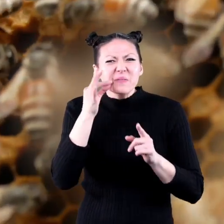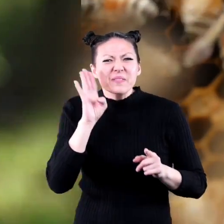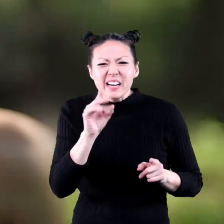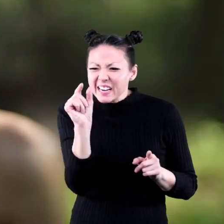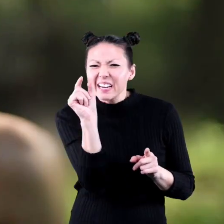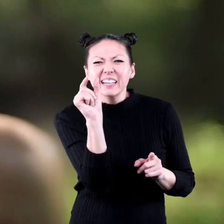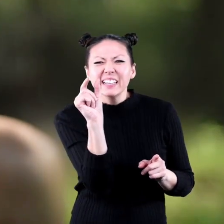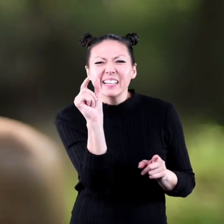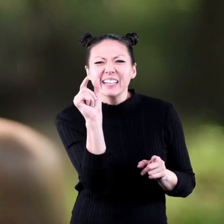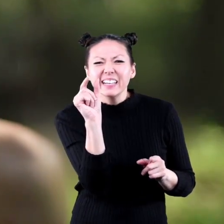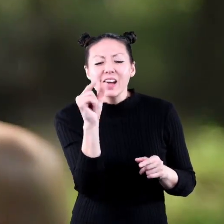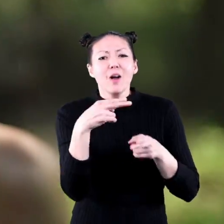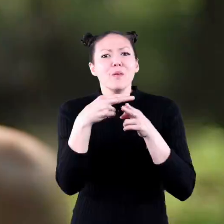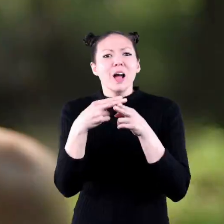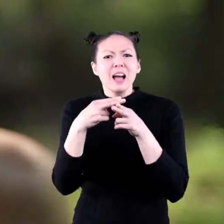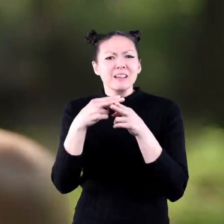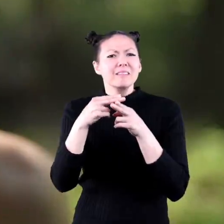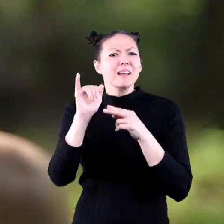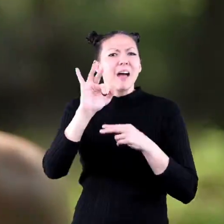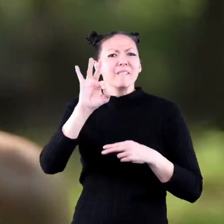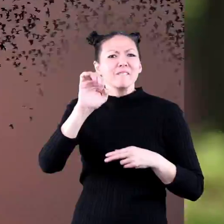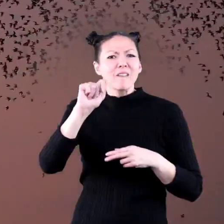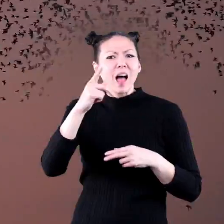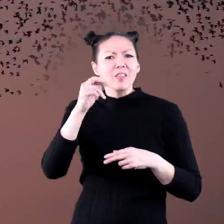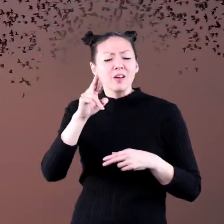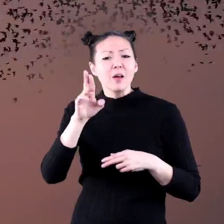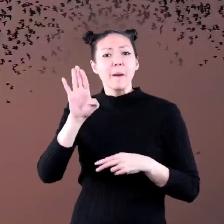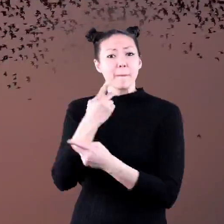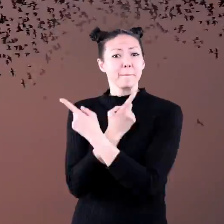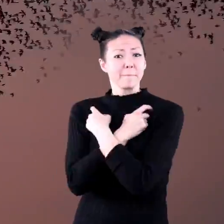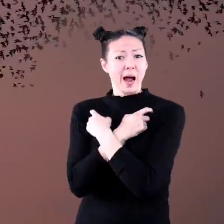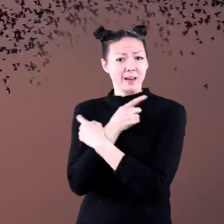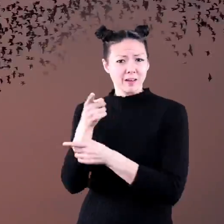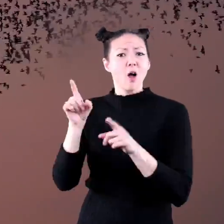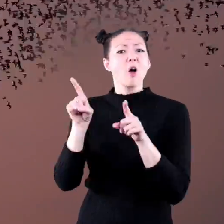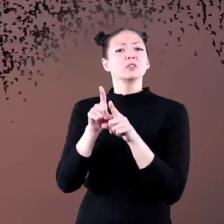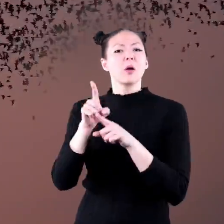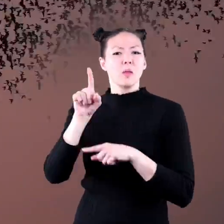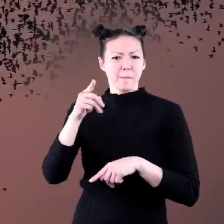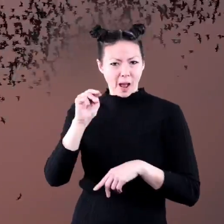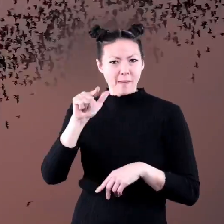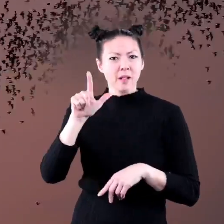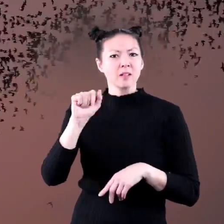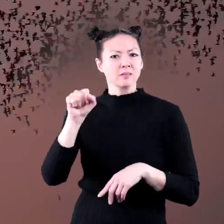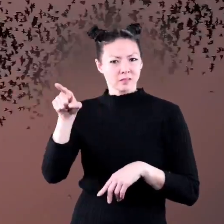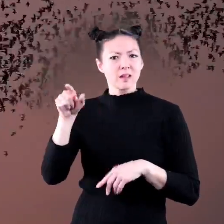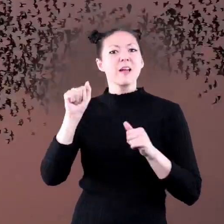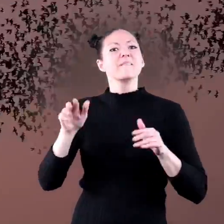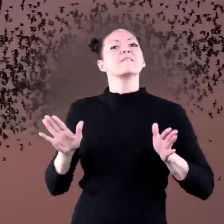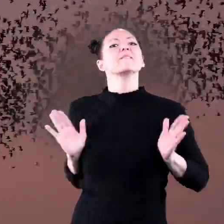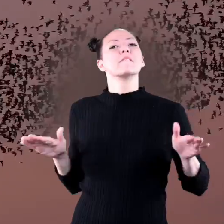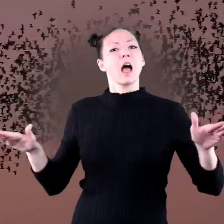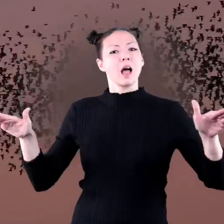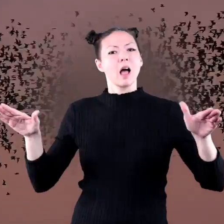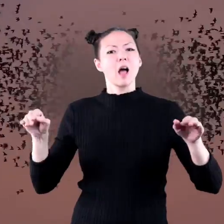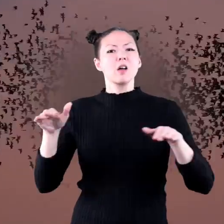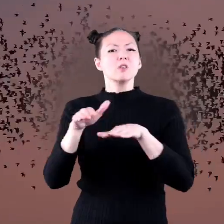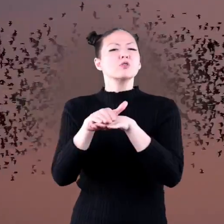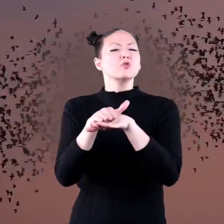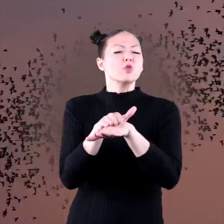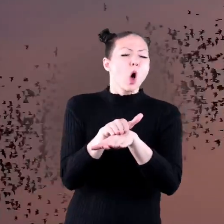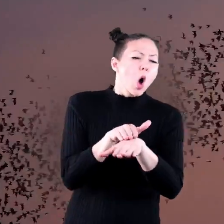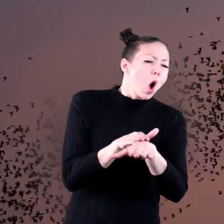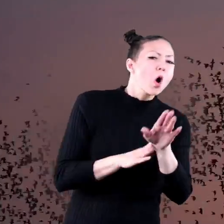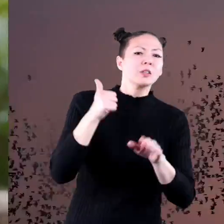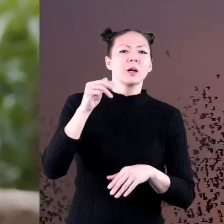and weighs about as much as a feather the bat is also the only mammal that can fly and the slowest mammal